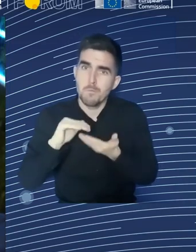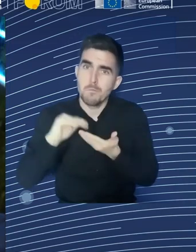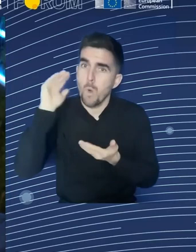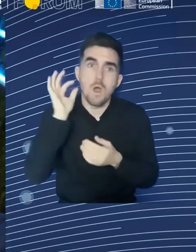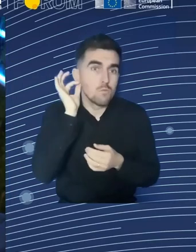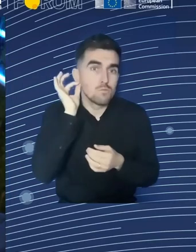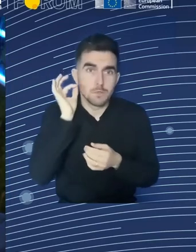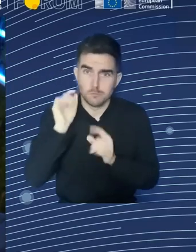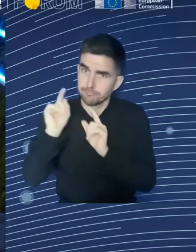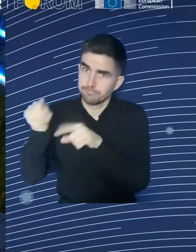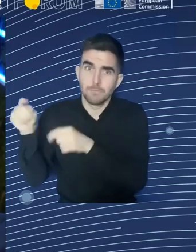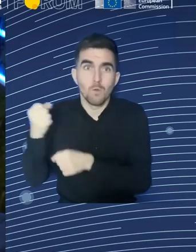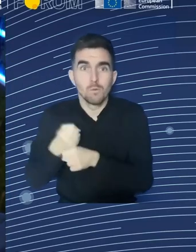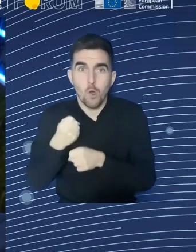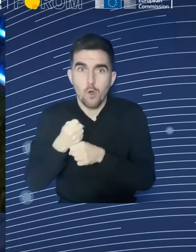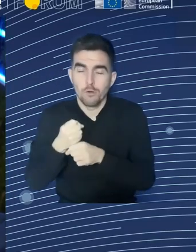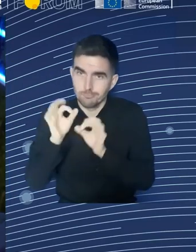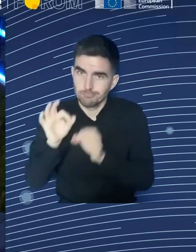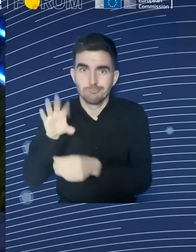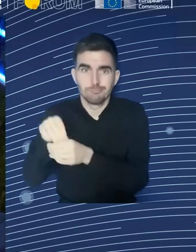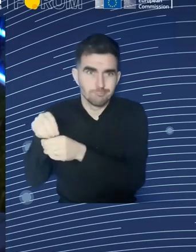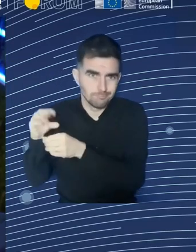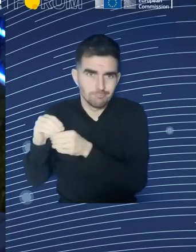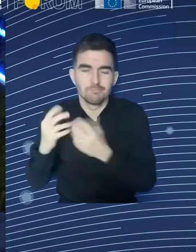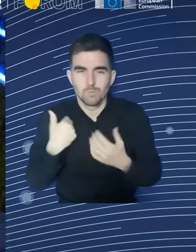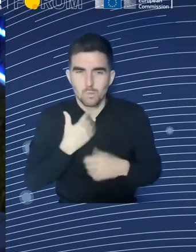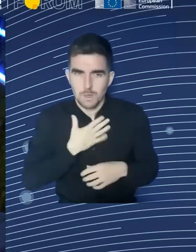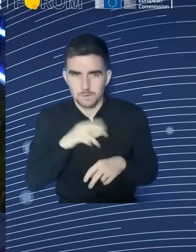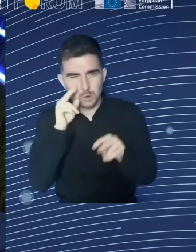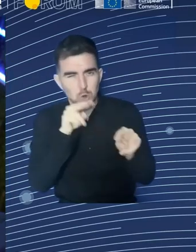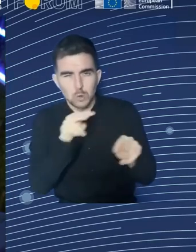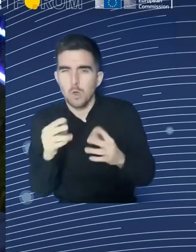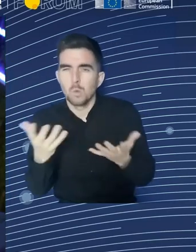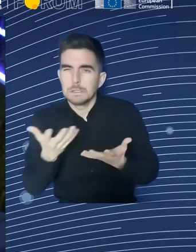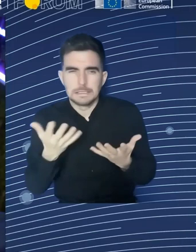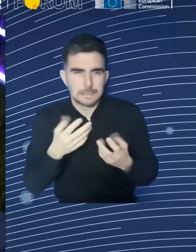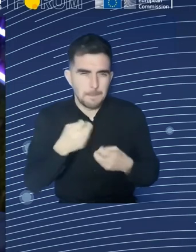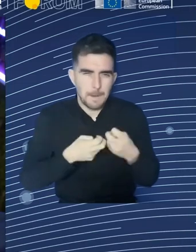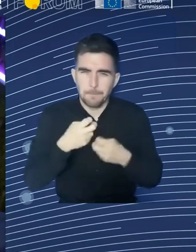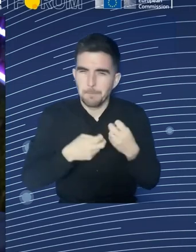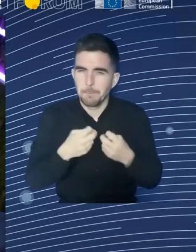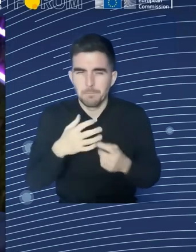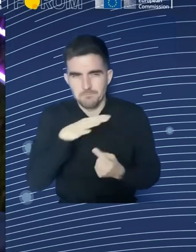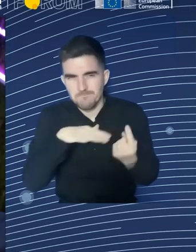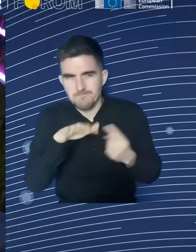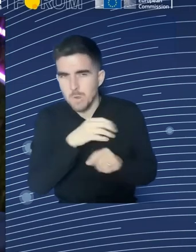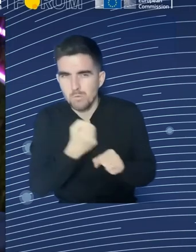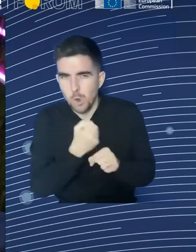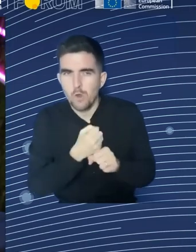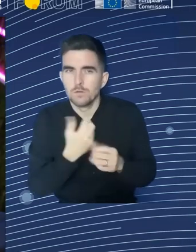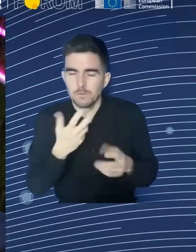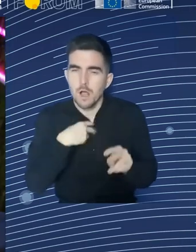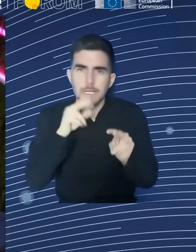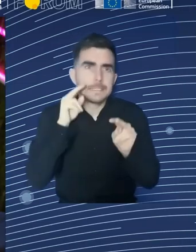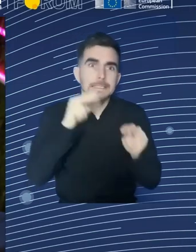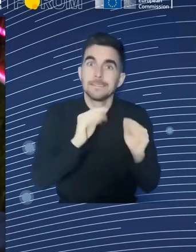And looking also at these questions, and I think it's very important to counteract any kind of discrimination. There's a question whether